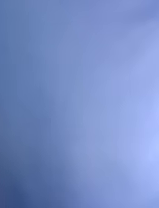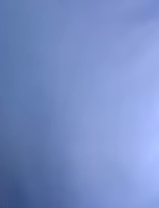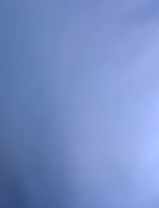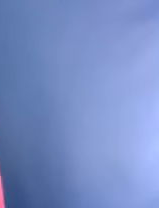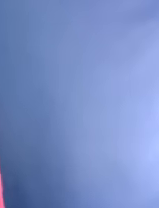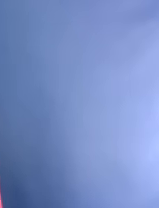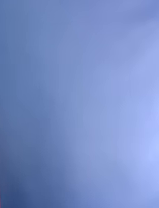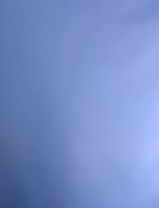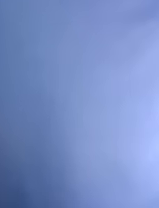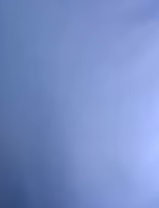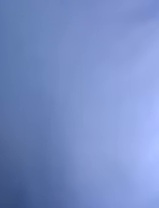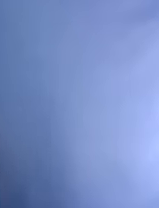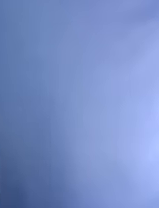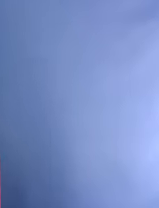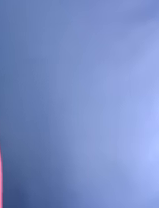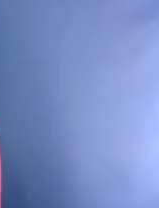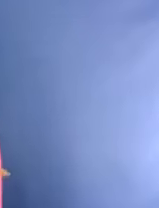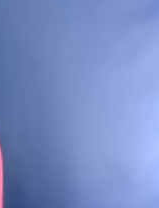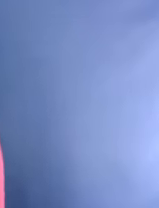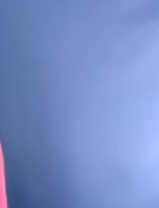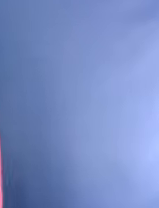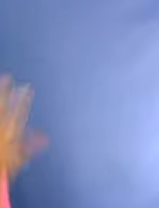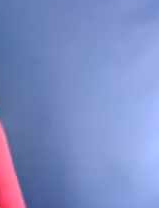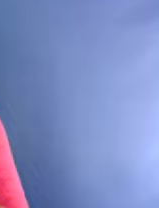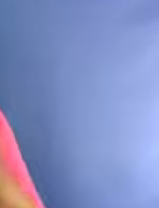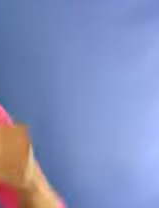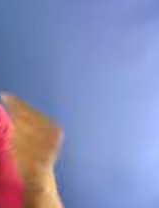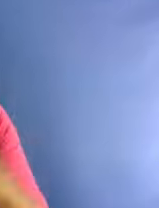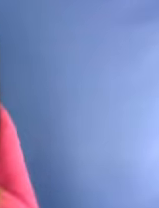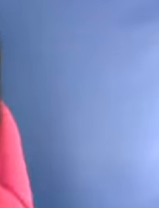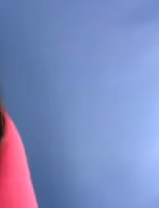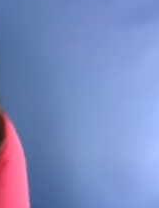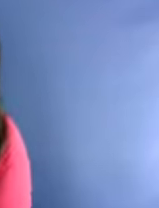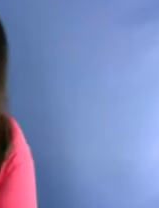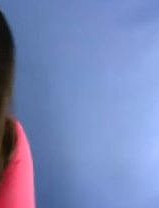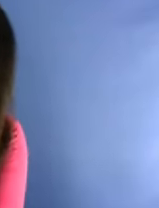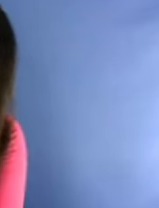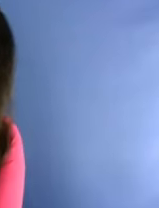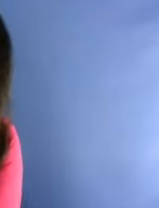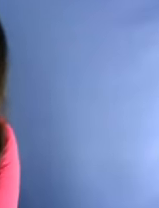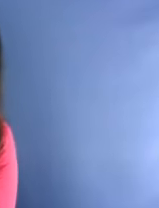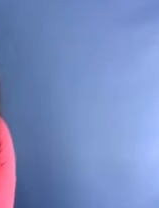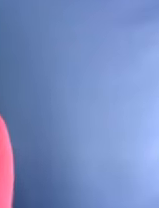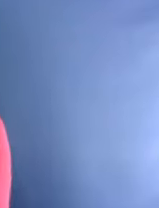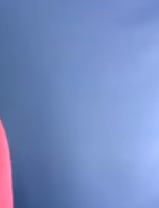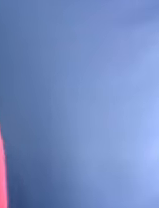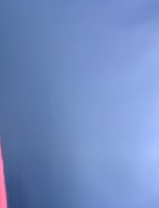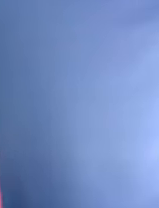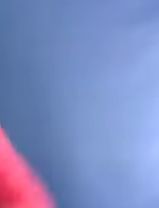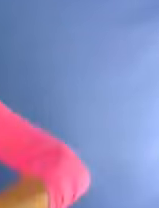already challenges we have, the government policies we know have a harmful impact on